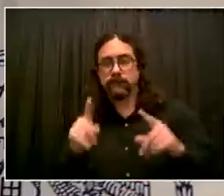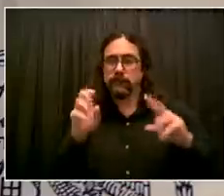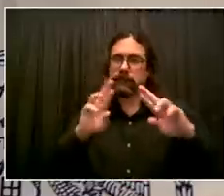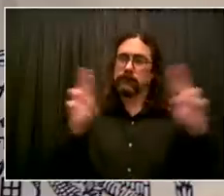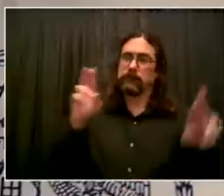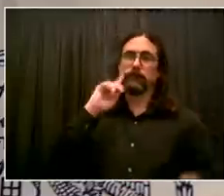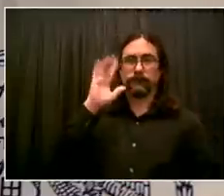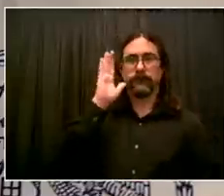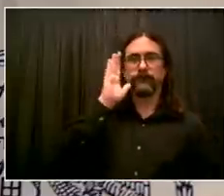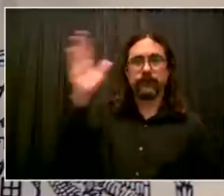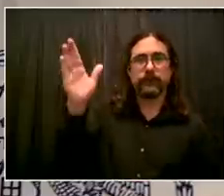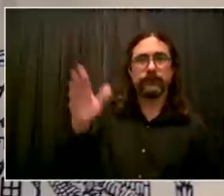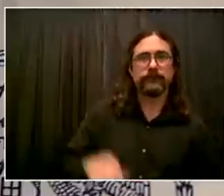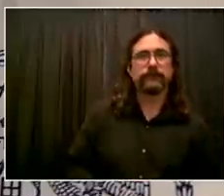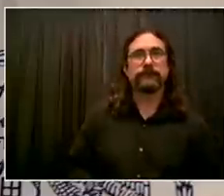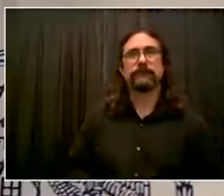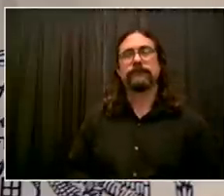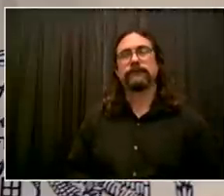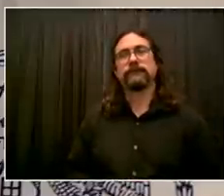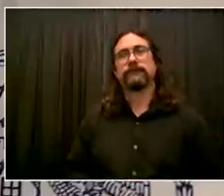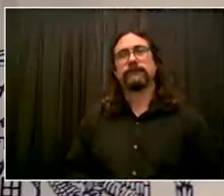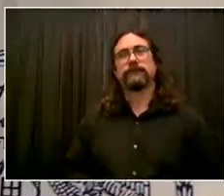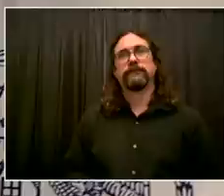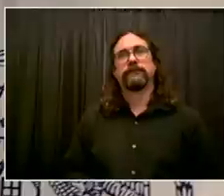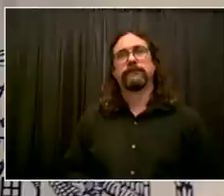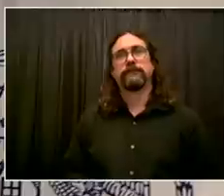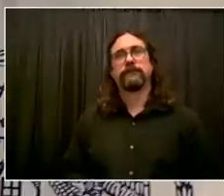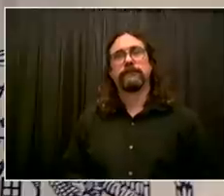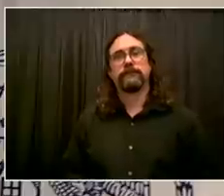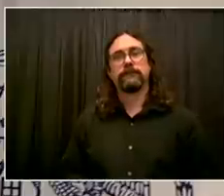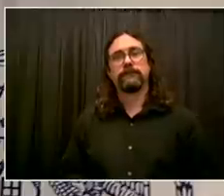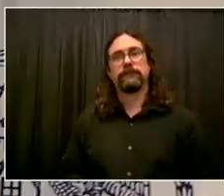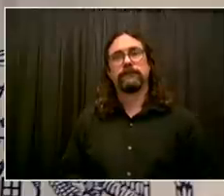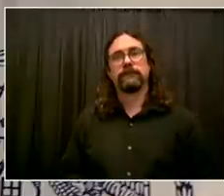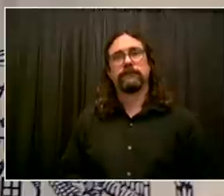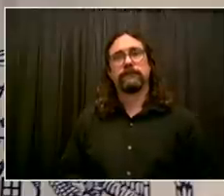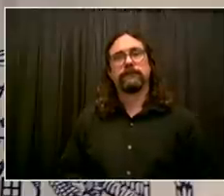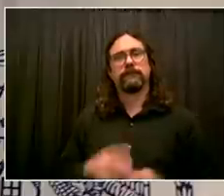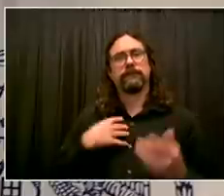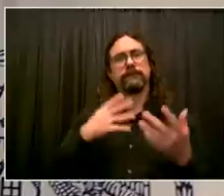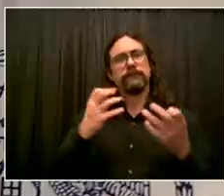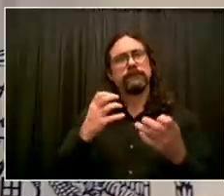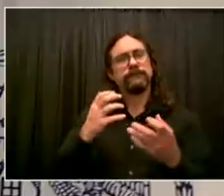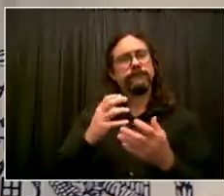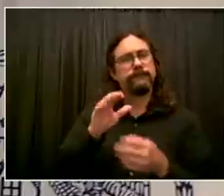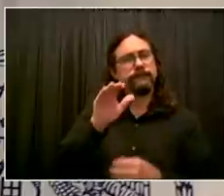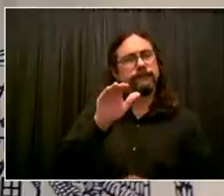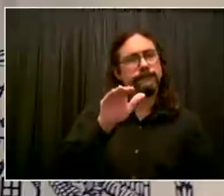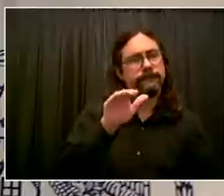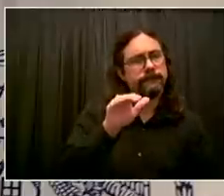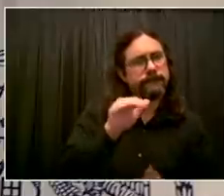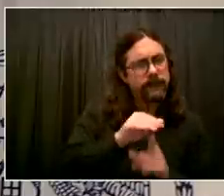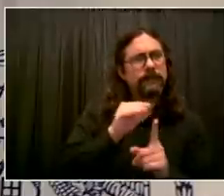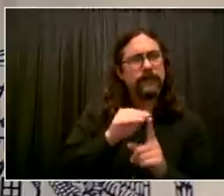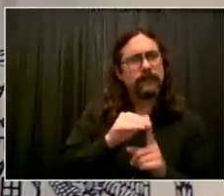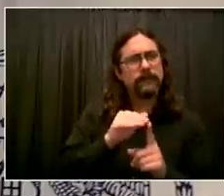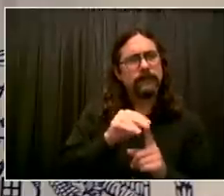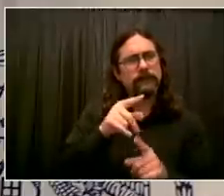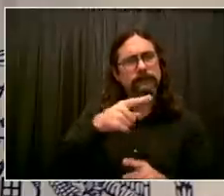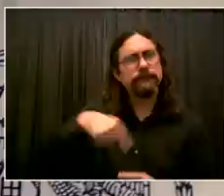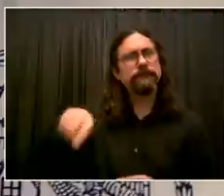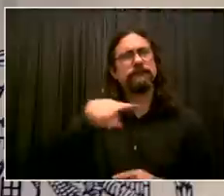before. I want to remind you again, what hit us was what was called remnants of Hurricane IDA.